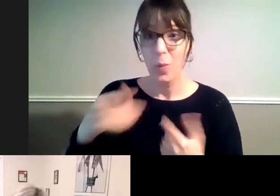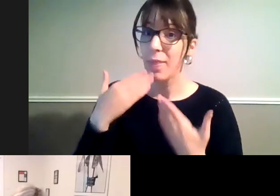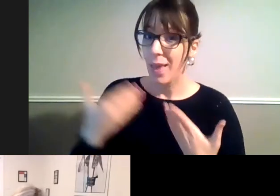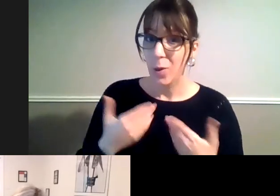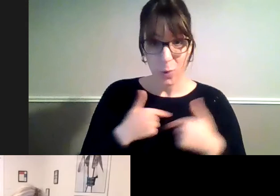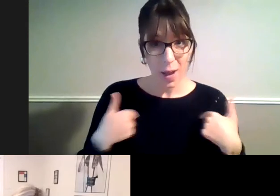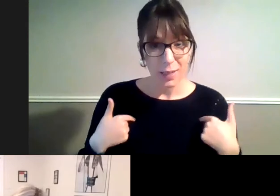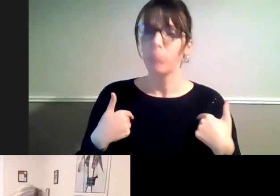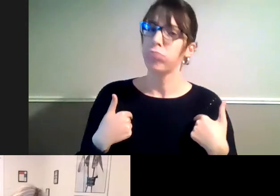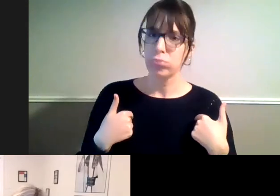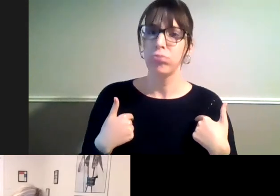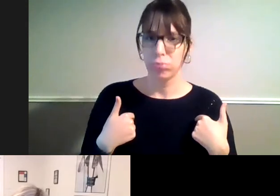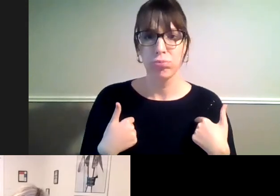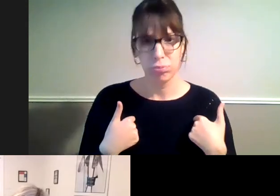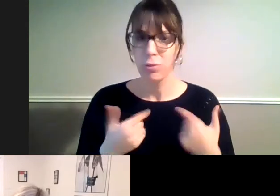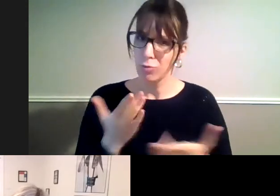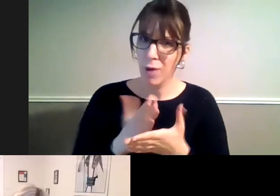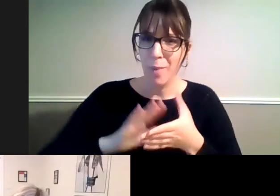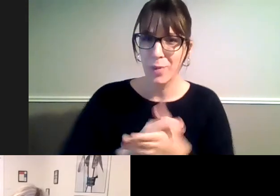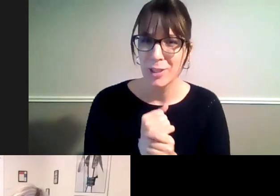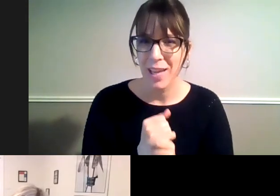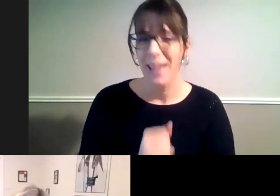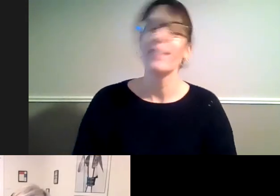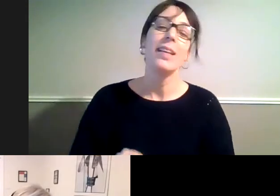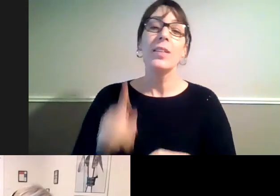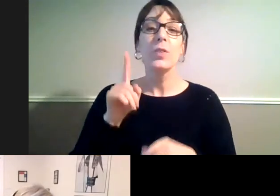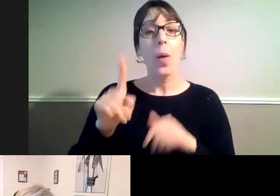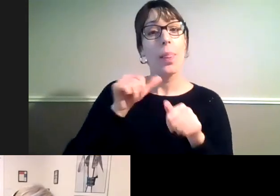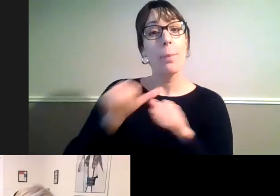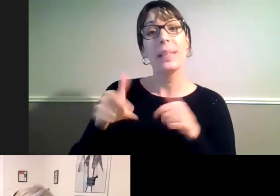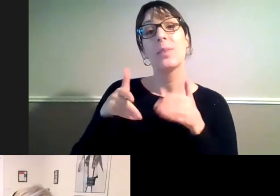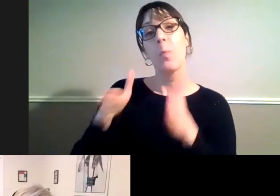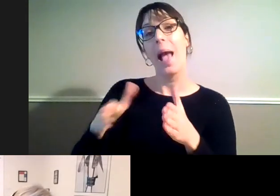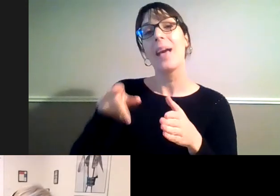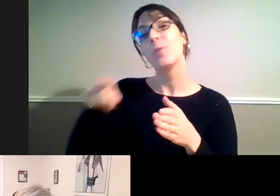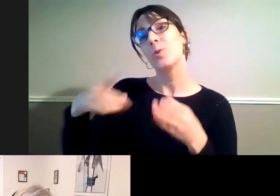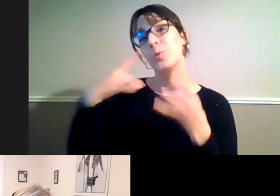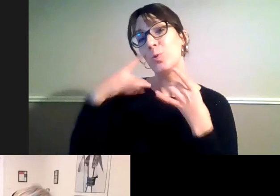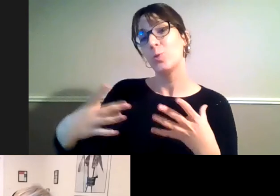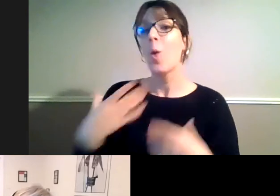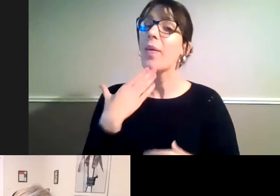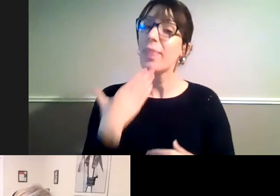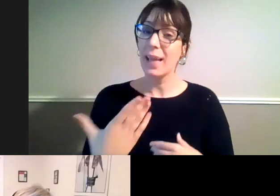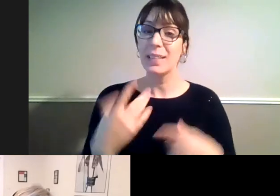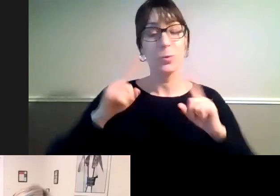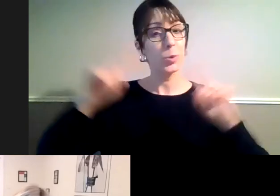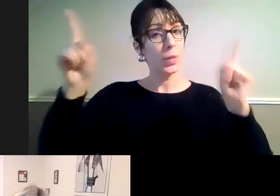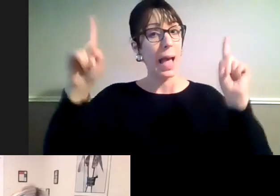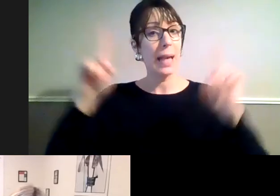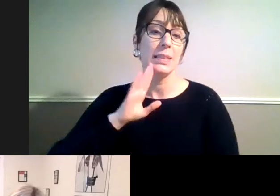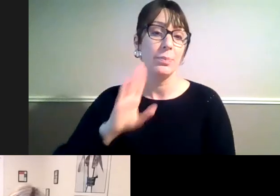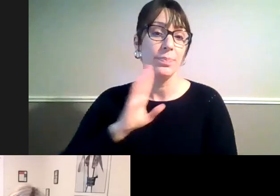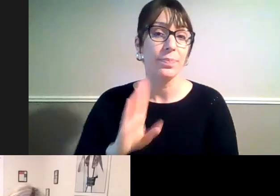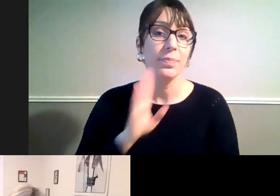COTA and the best way for you to express that thanks for us having this seminar today